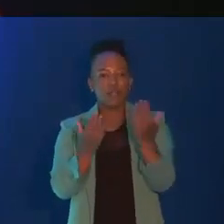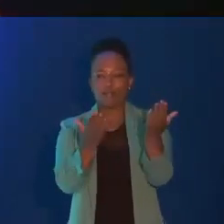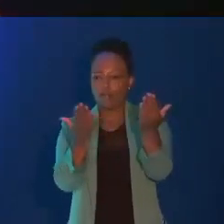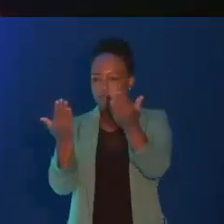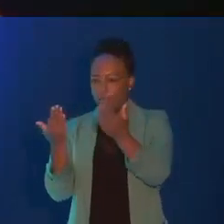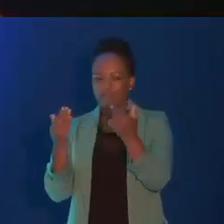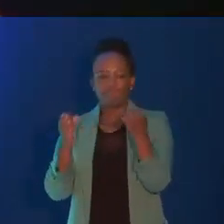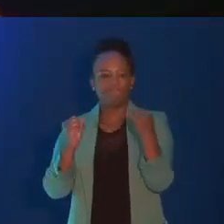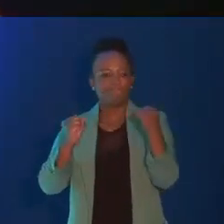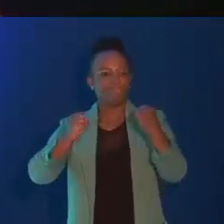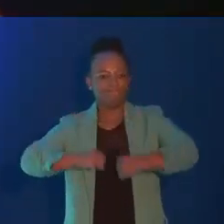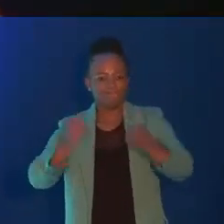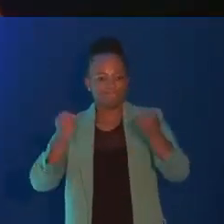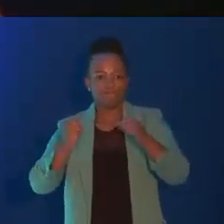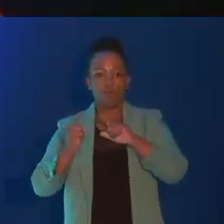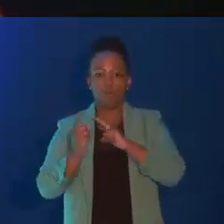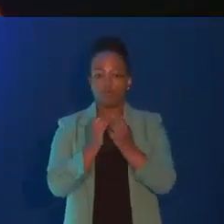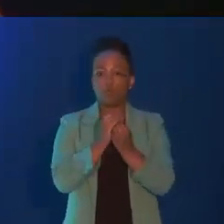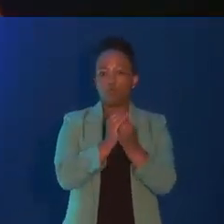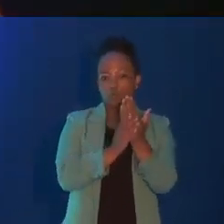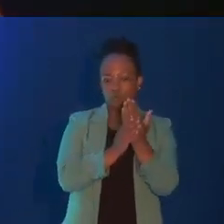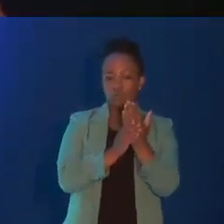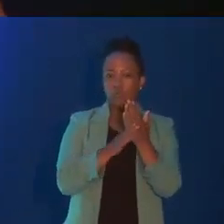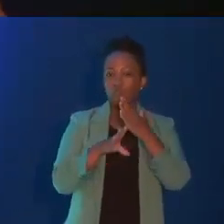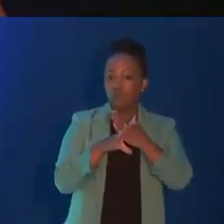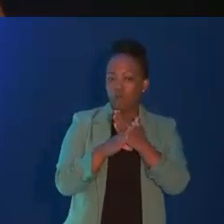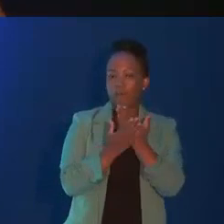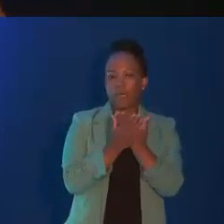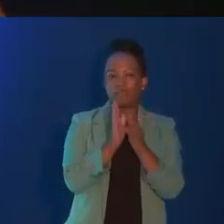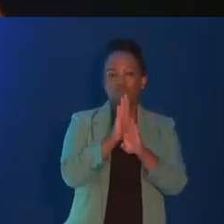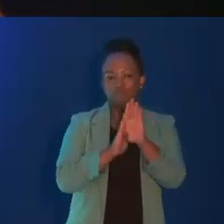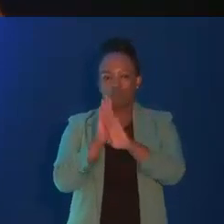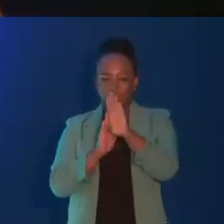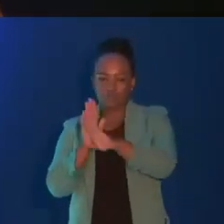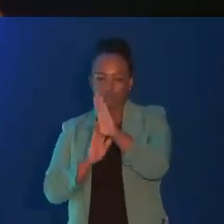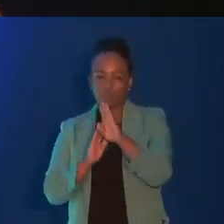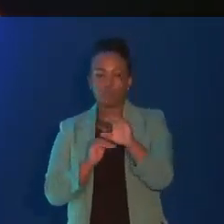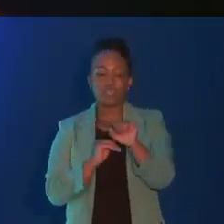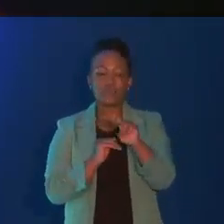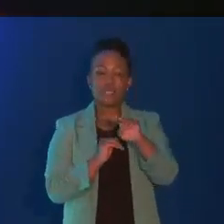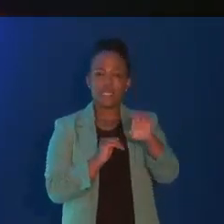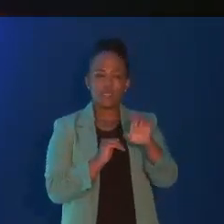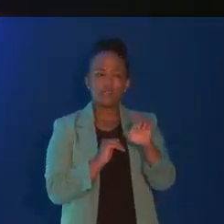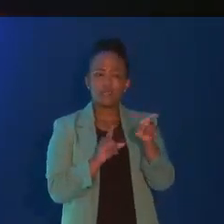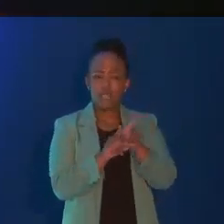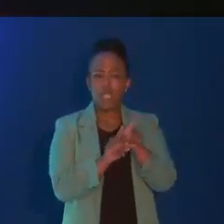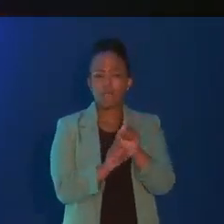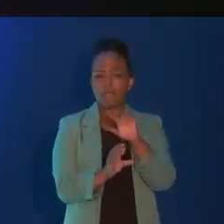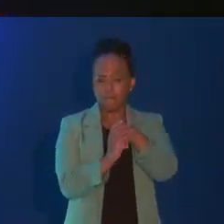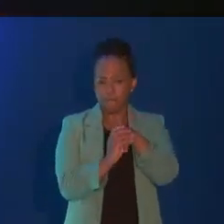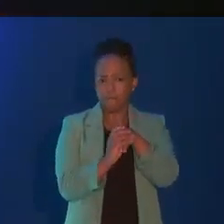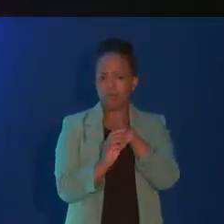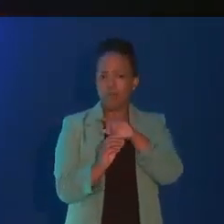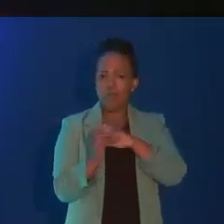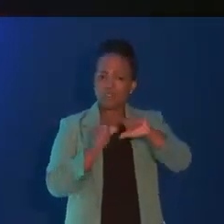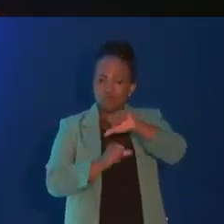consensus for growth and jobs. Small business development features at the center of the